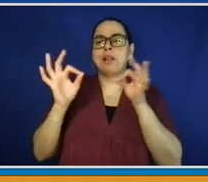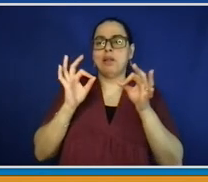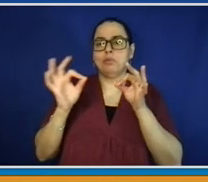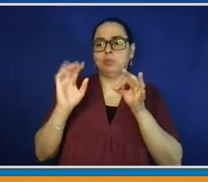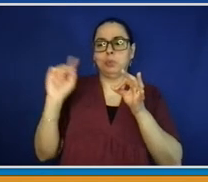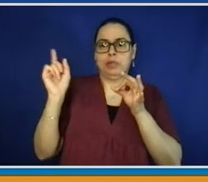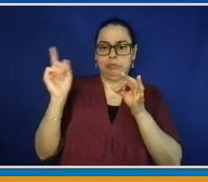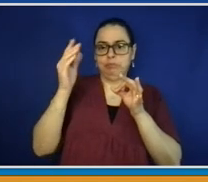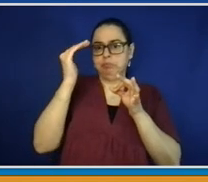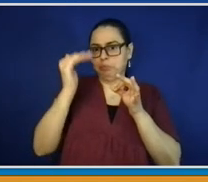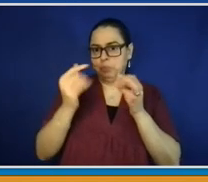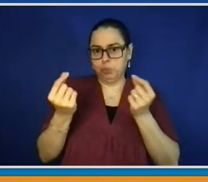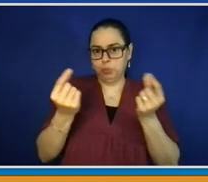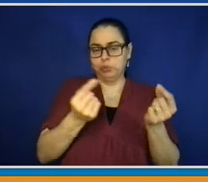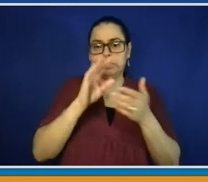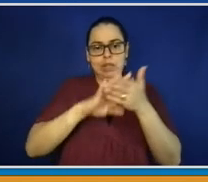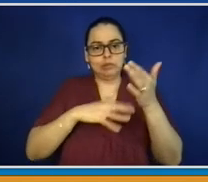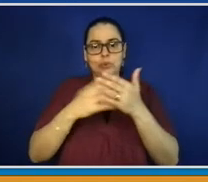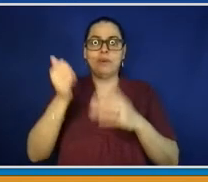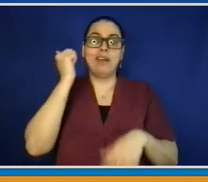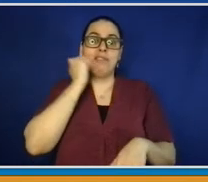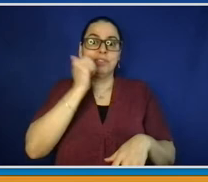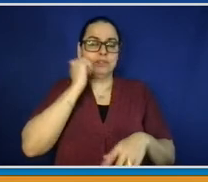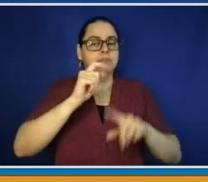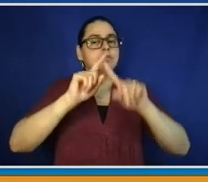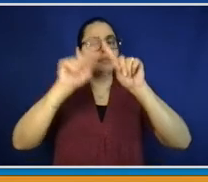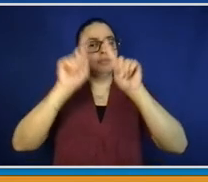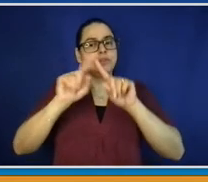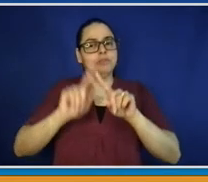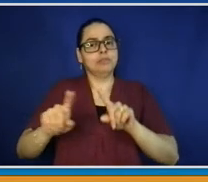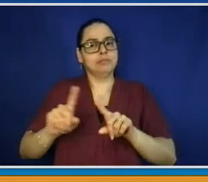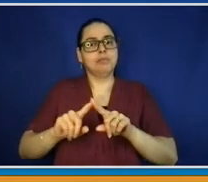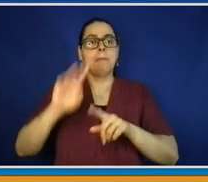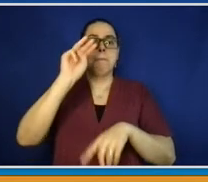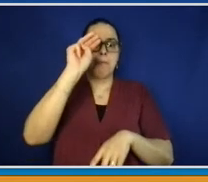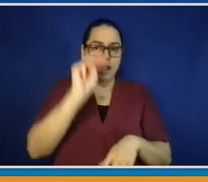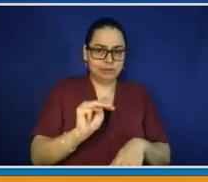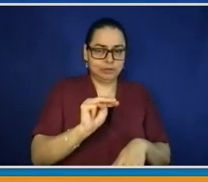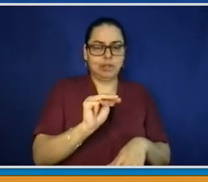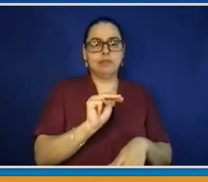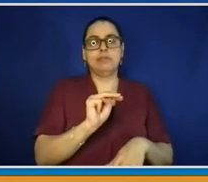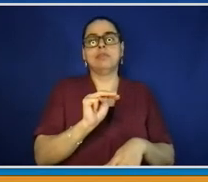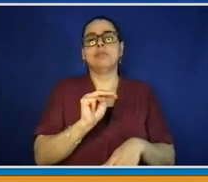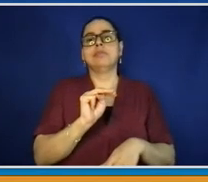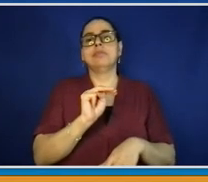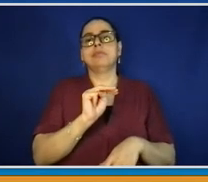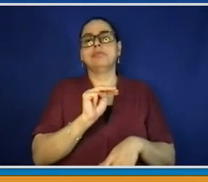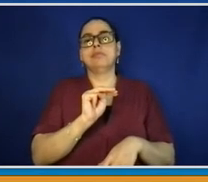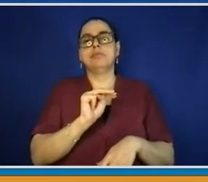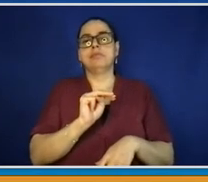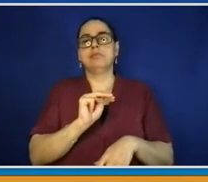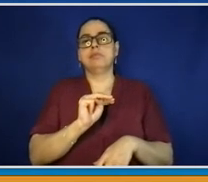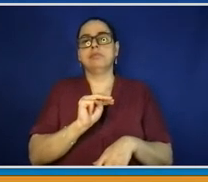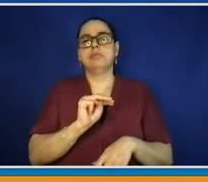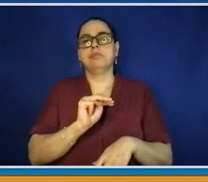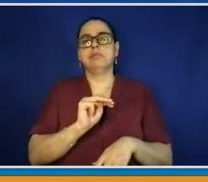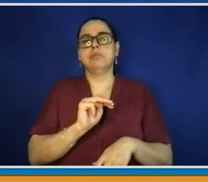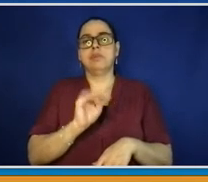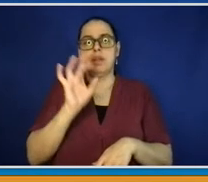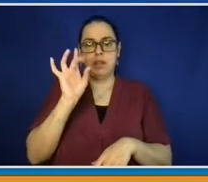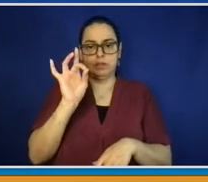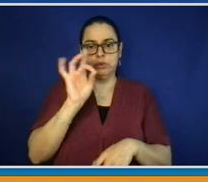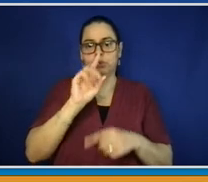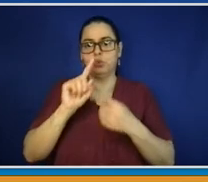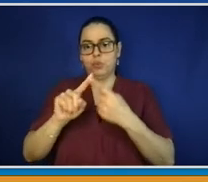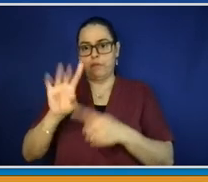from 8 a.m. to 4 p.m. Tuesday tomorrow, midnight, midnight, noon to 8 p.m. So noon to 8 p.m. New York